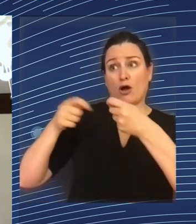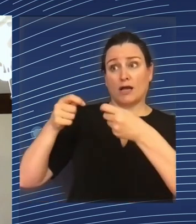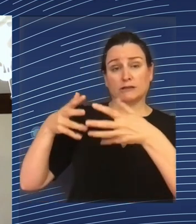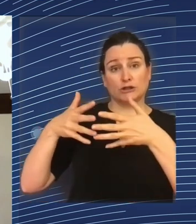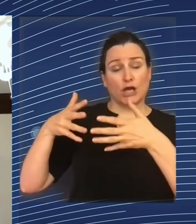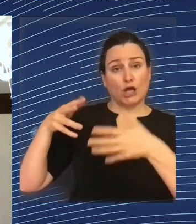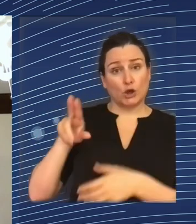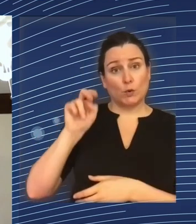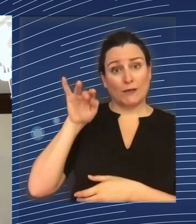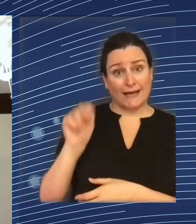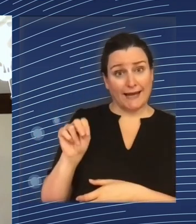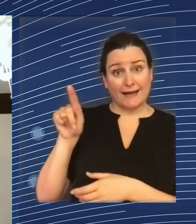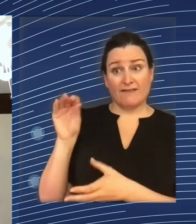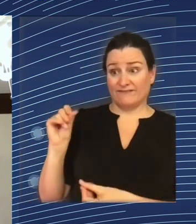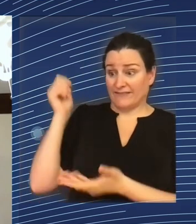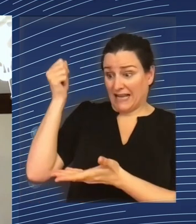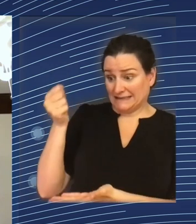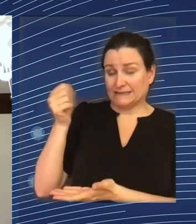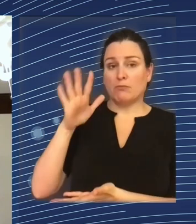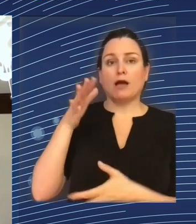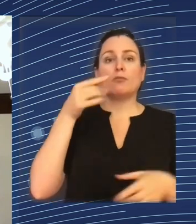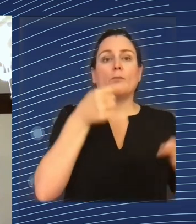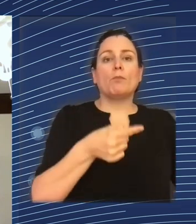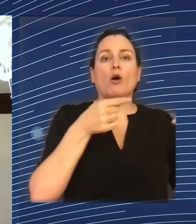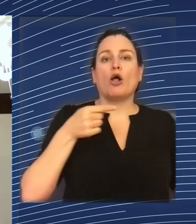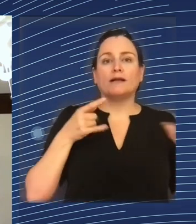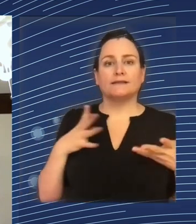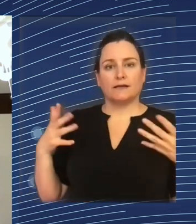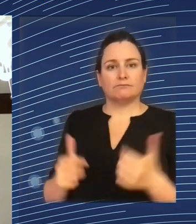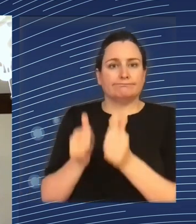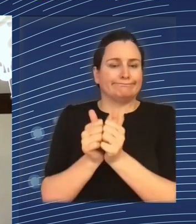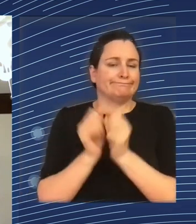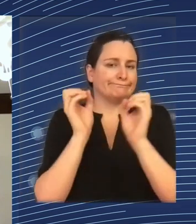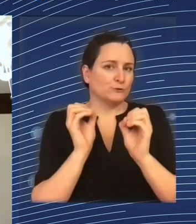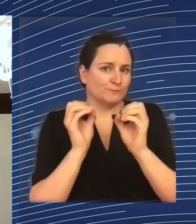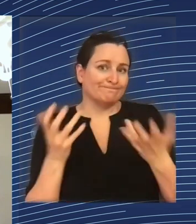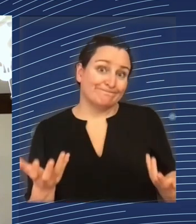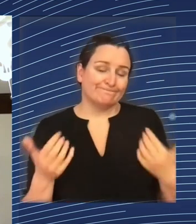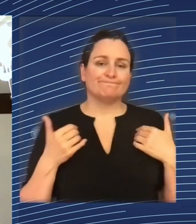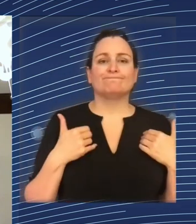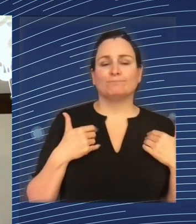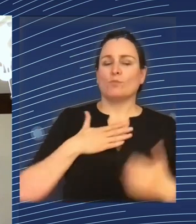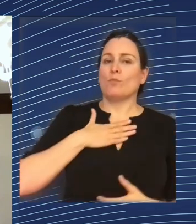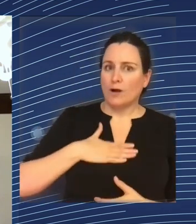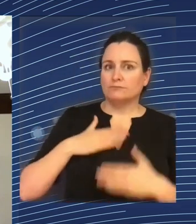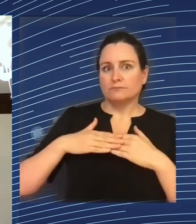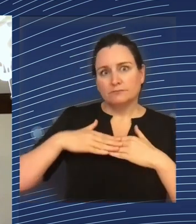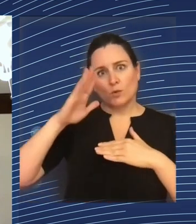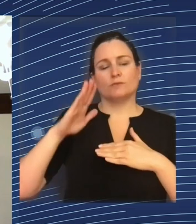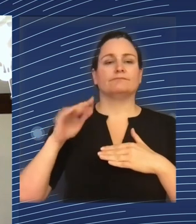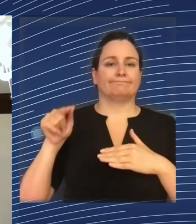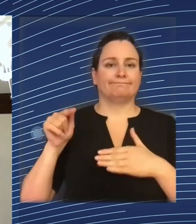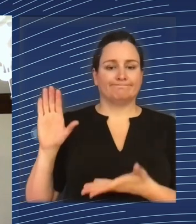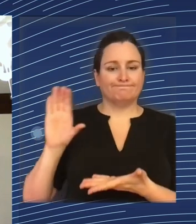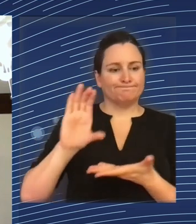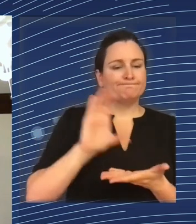political buy-in. But, you we really all have to push for it. We need more capital market financing at all levels in Europe.